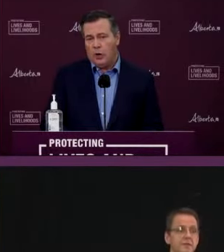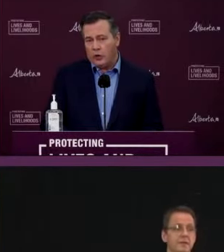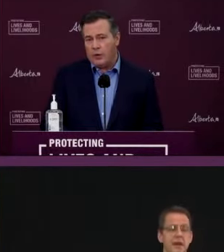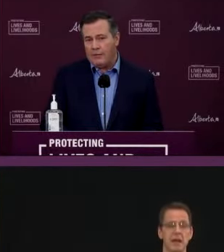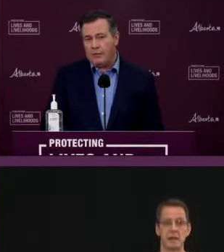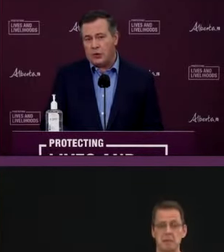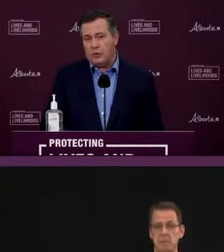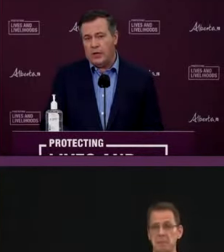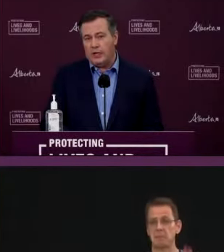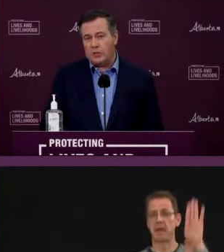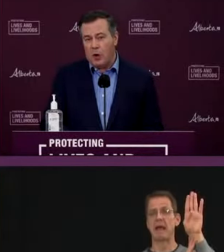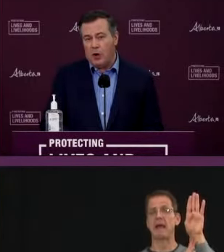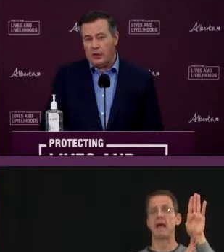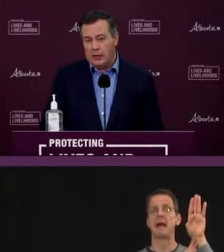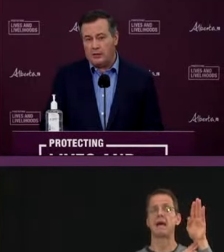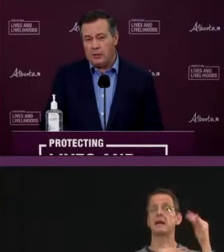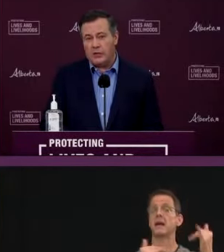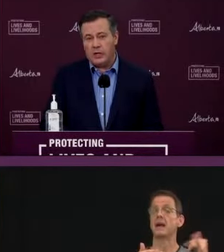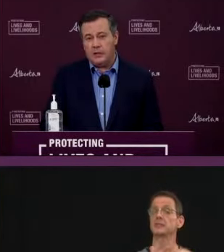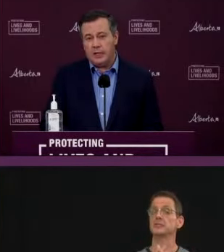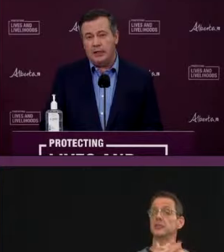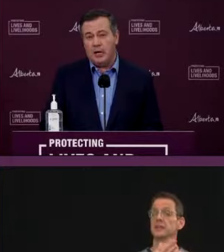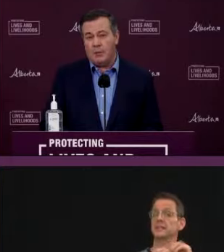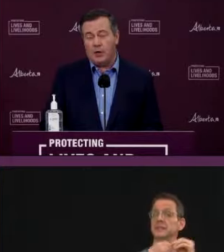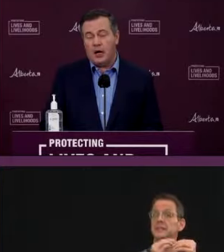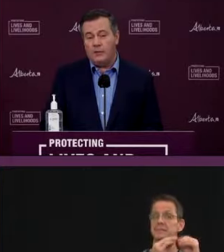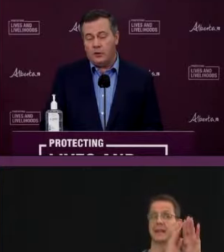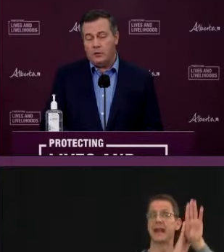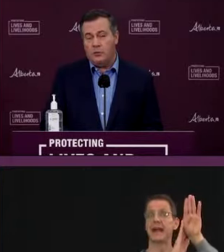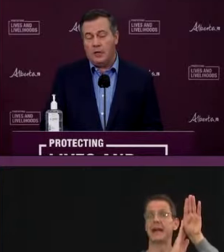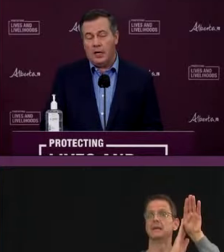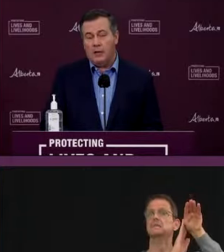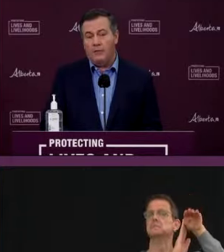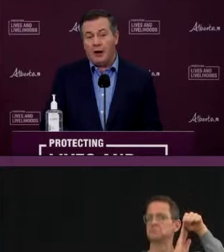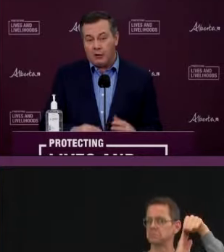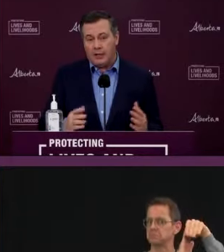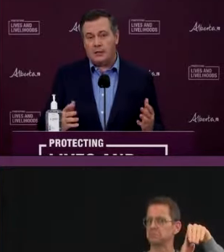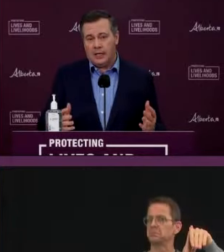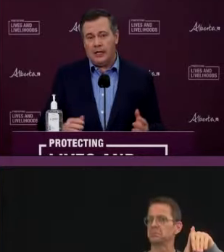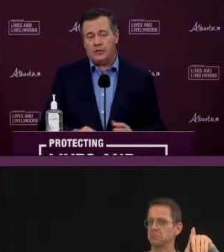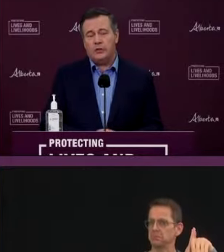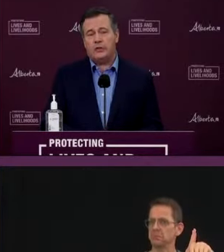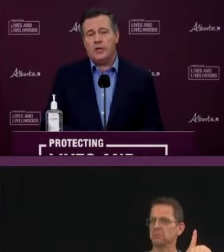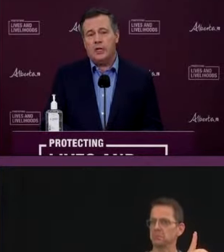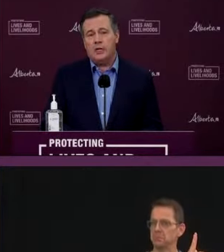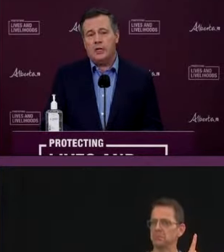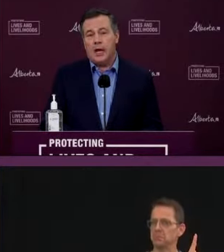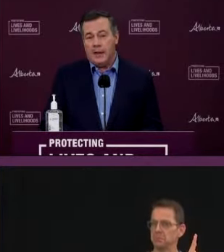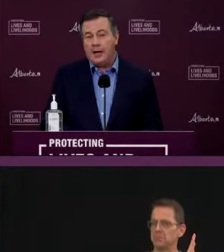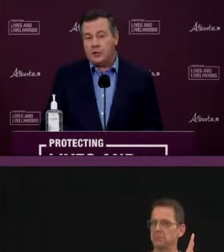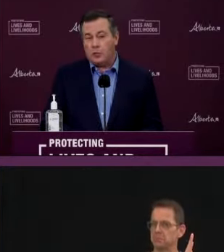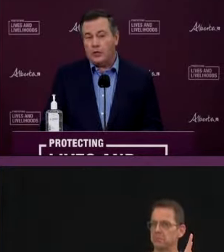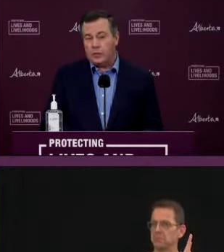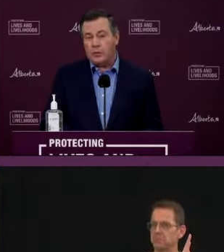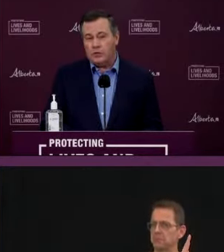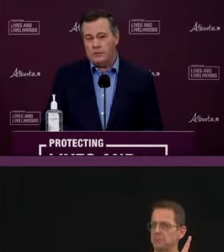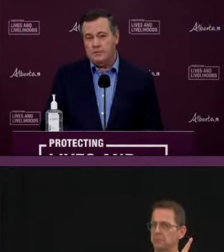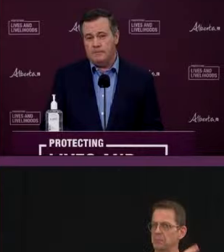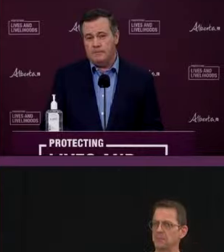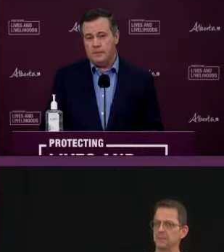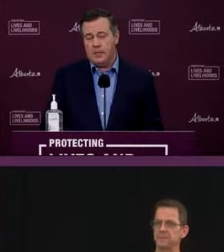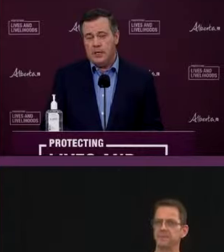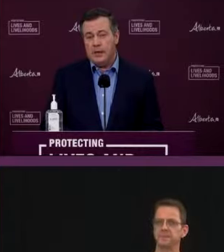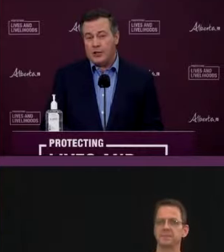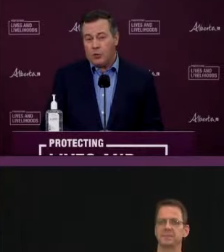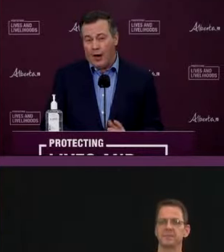We also have observed a small increase in the daily number of new variant cases and that is worrisome too.